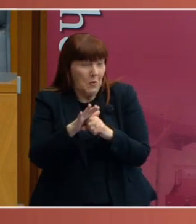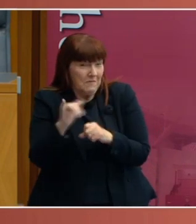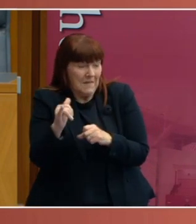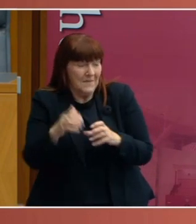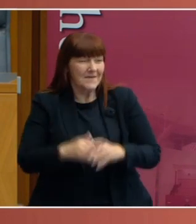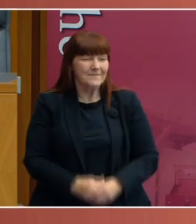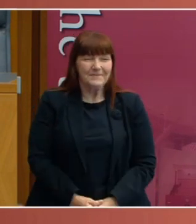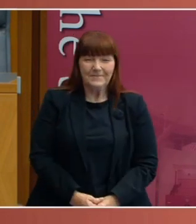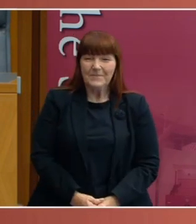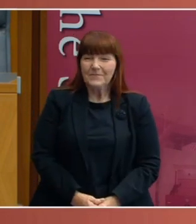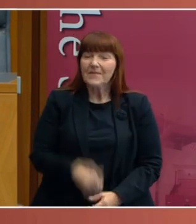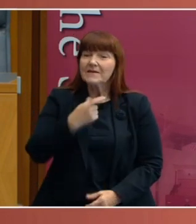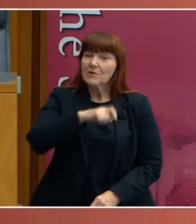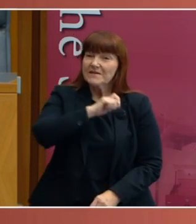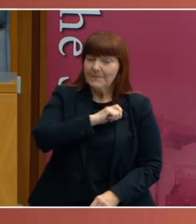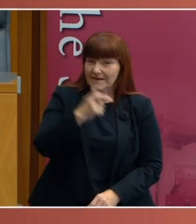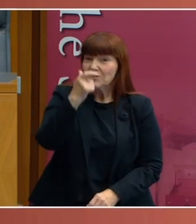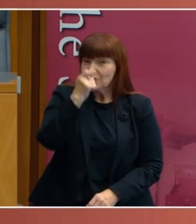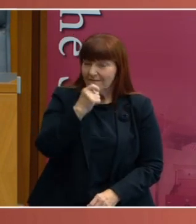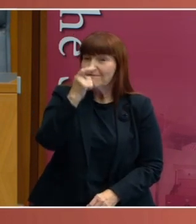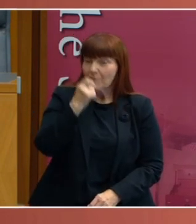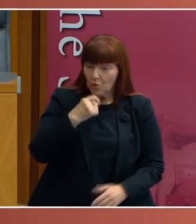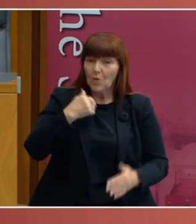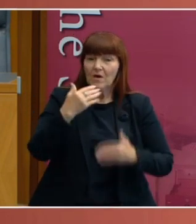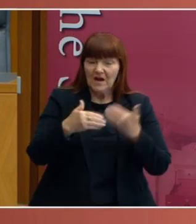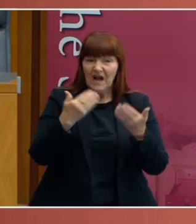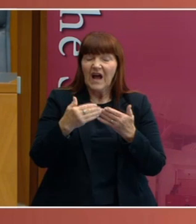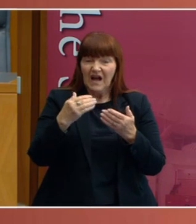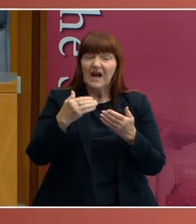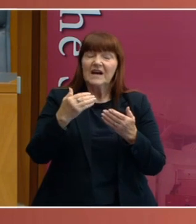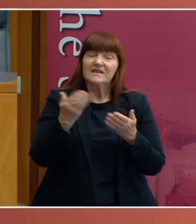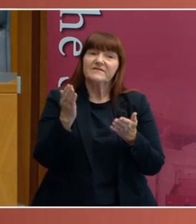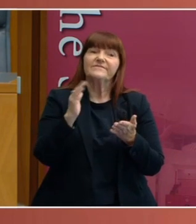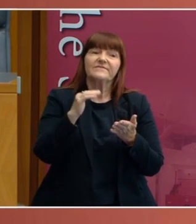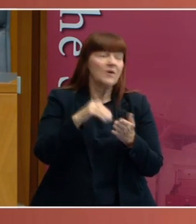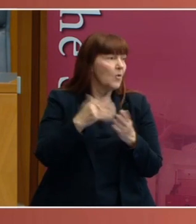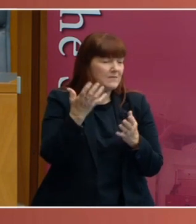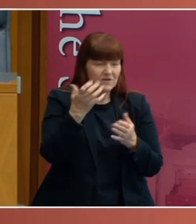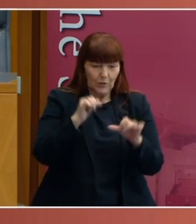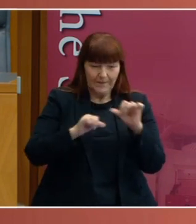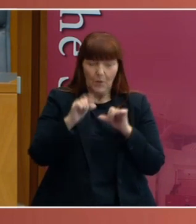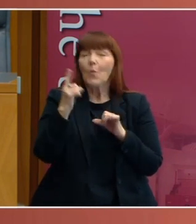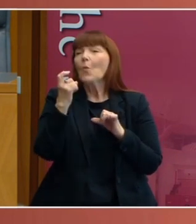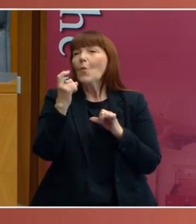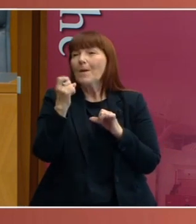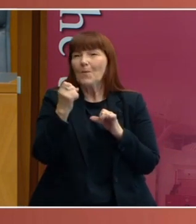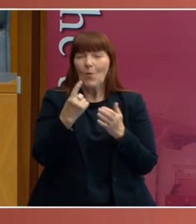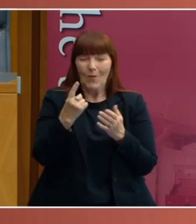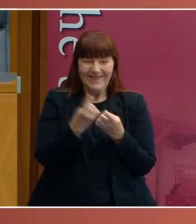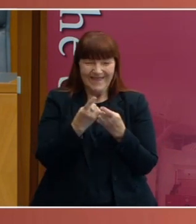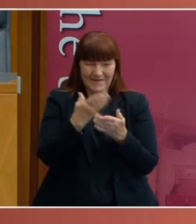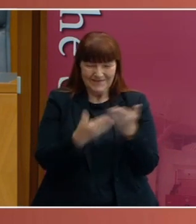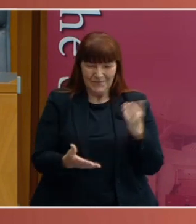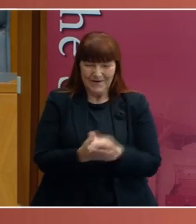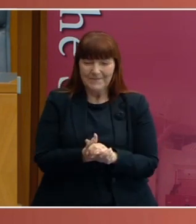Now, while Spanish flu actually did eventually penetrate the... Oh, sorry. I've got to tell you one more little thing about that. So,